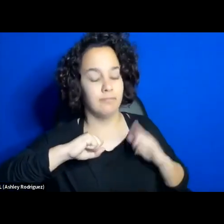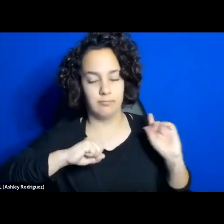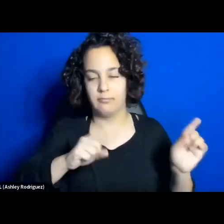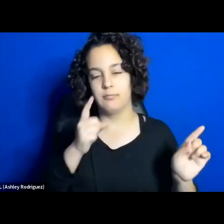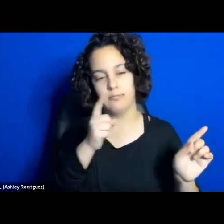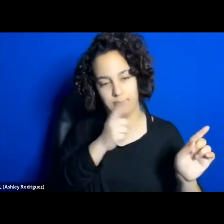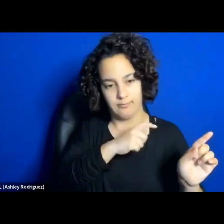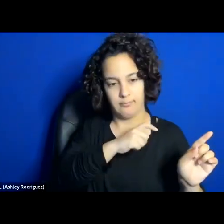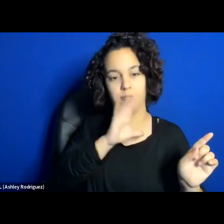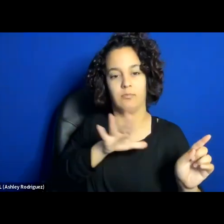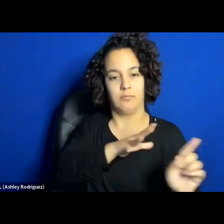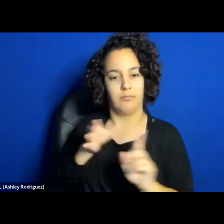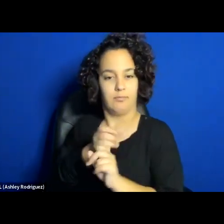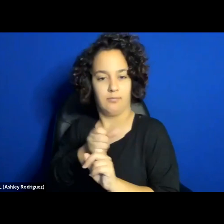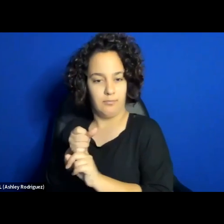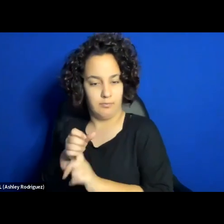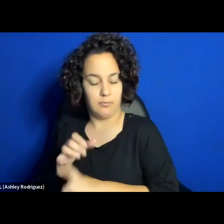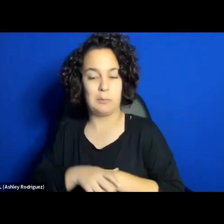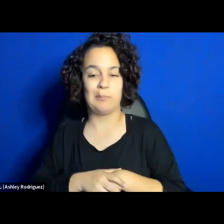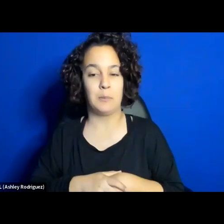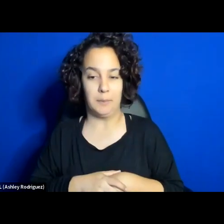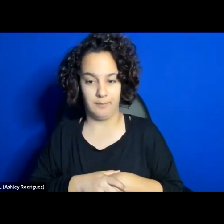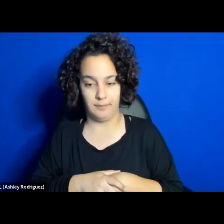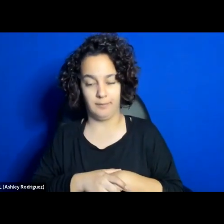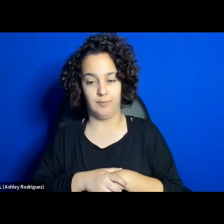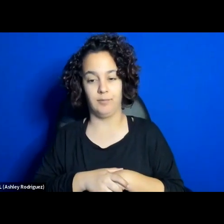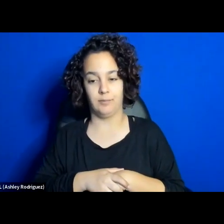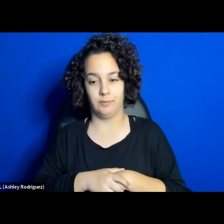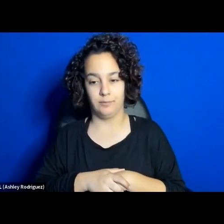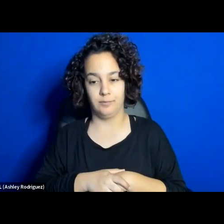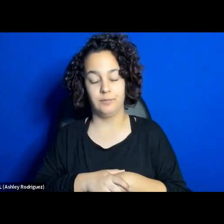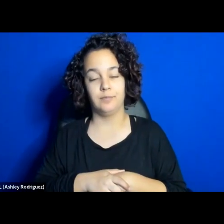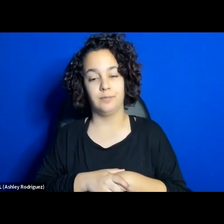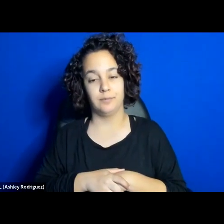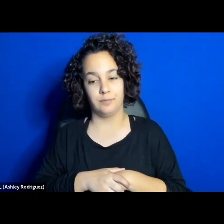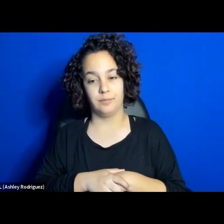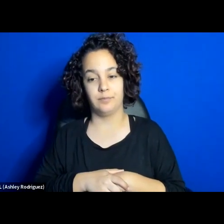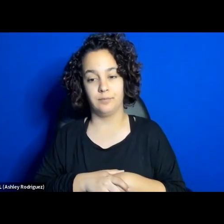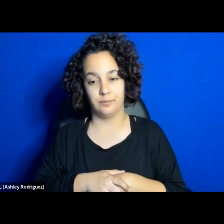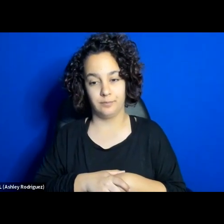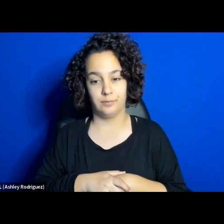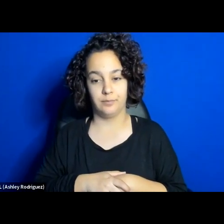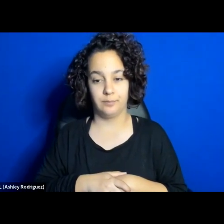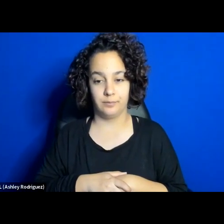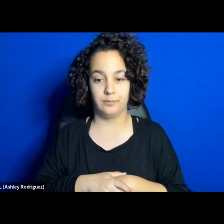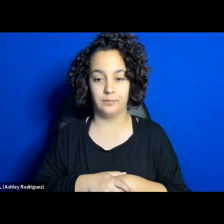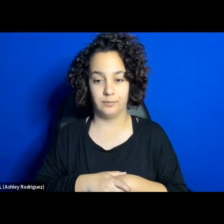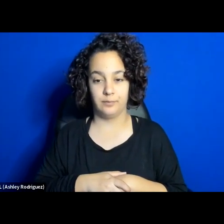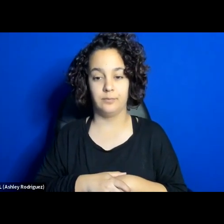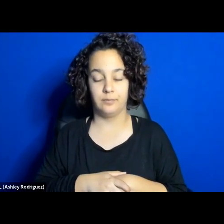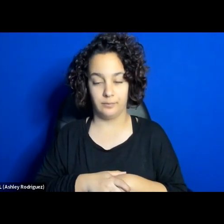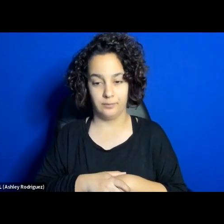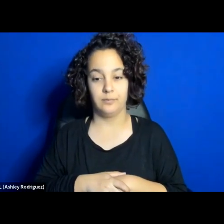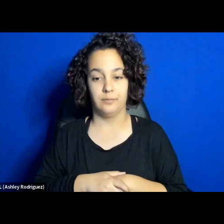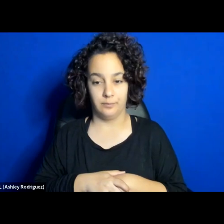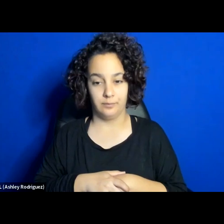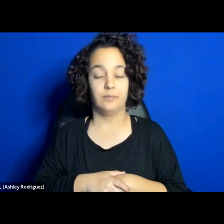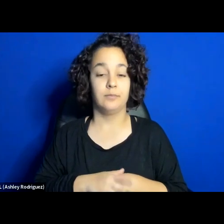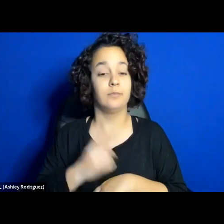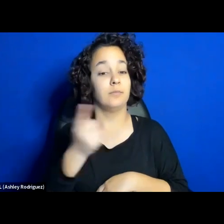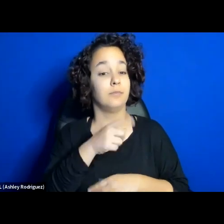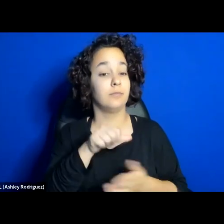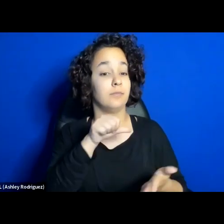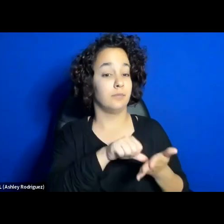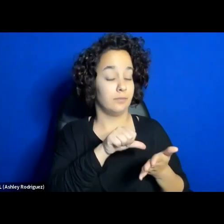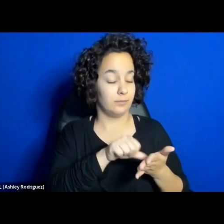soon to expect a remarkable and robust engagement from Iranian theater artists with the Women Life Reader movement. But